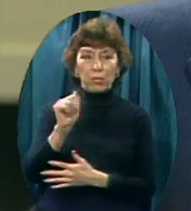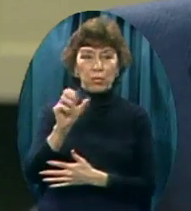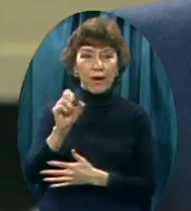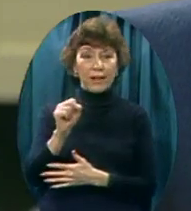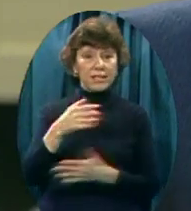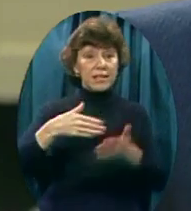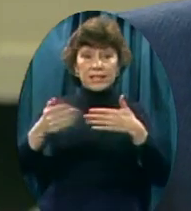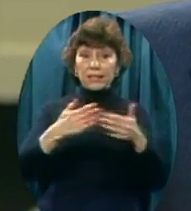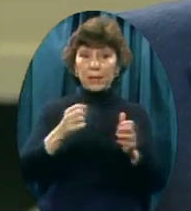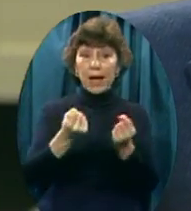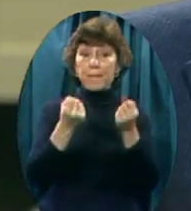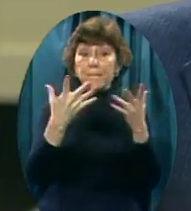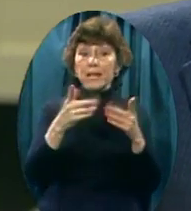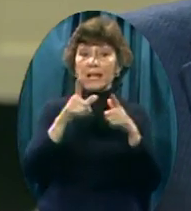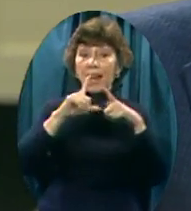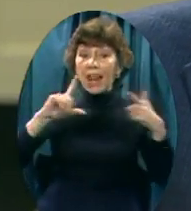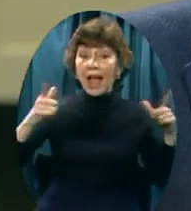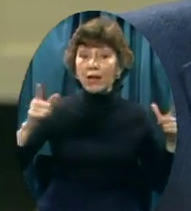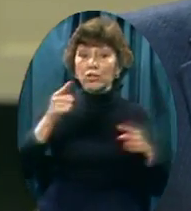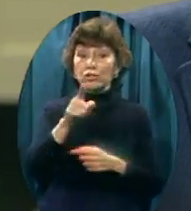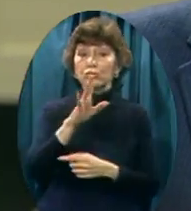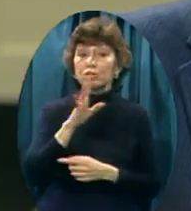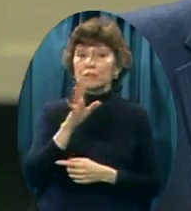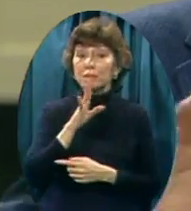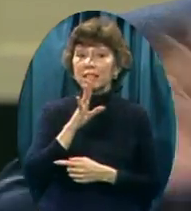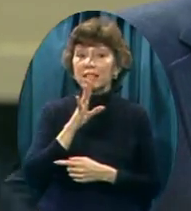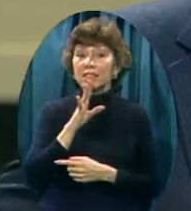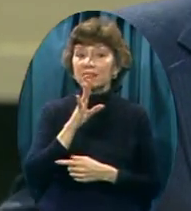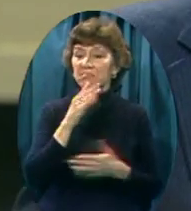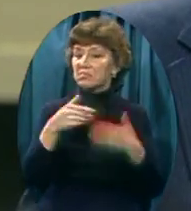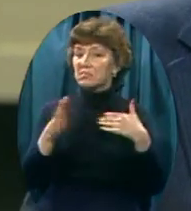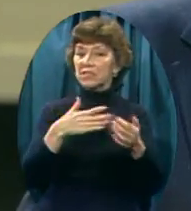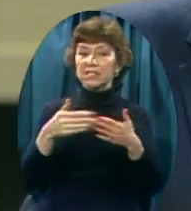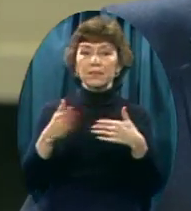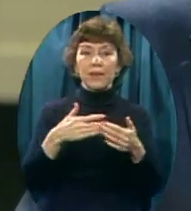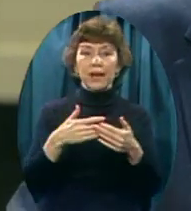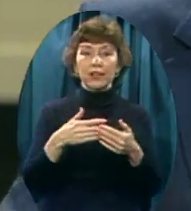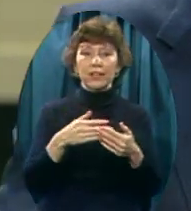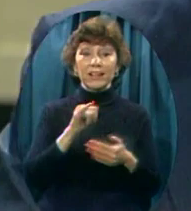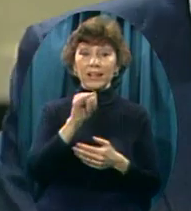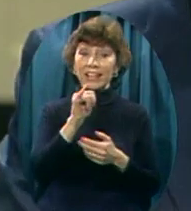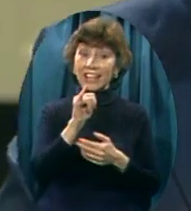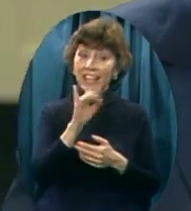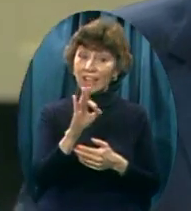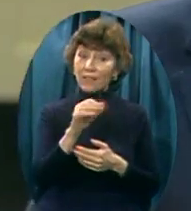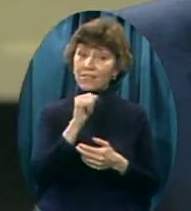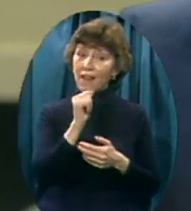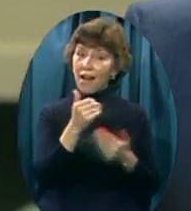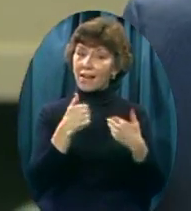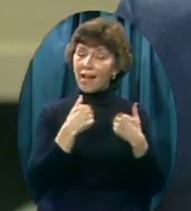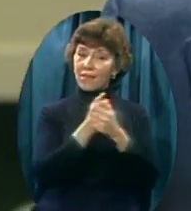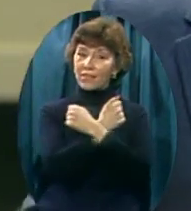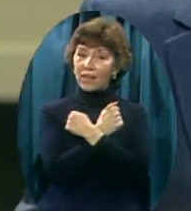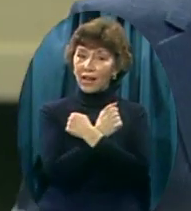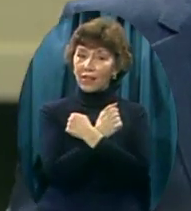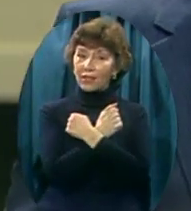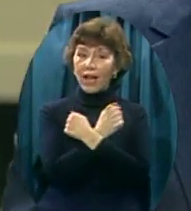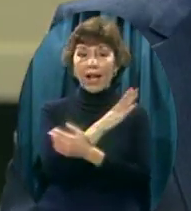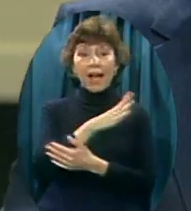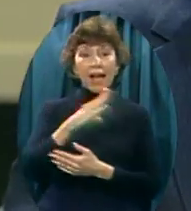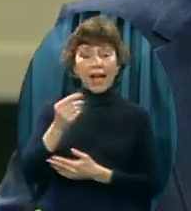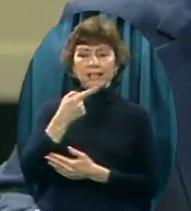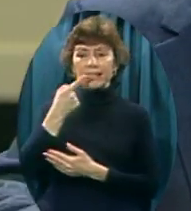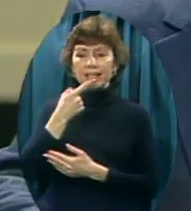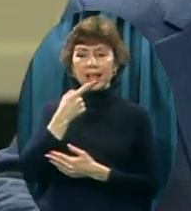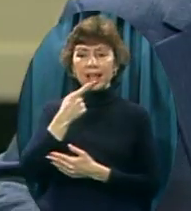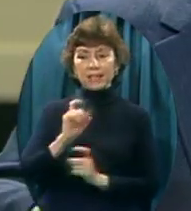If the love of God Doesn't come through In your countenance And words It's nothing He says that The gift of prophecy Becomes nothing